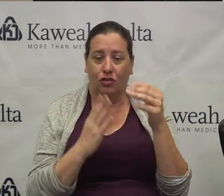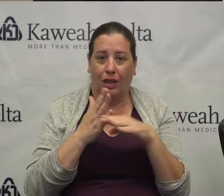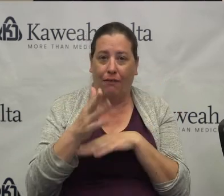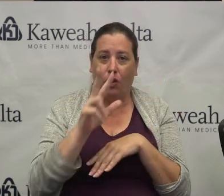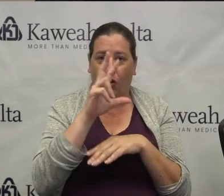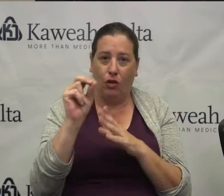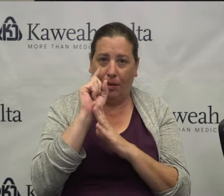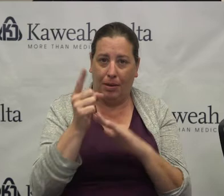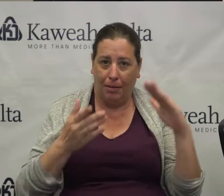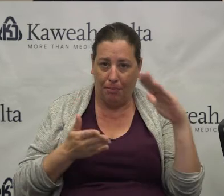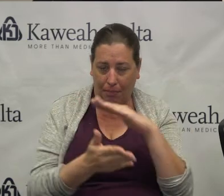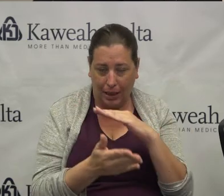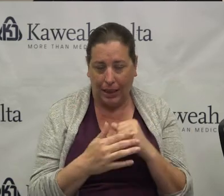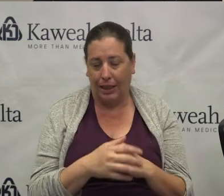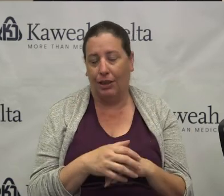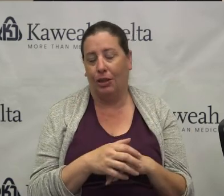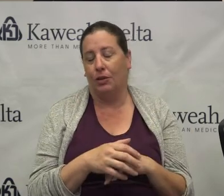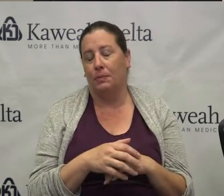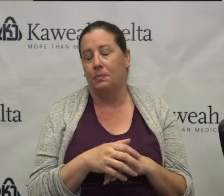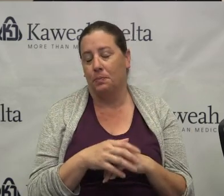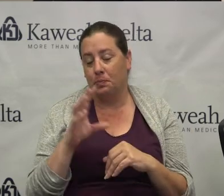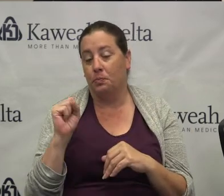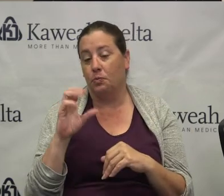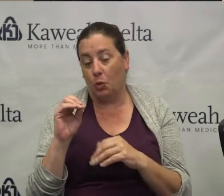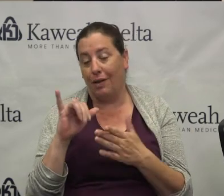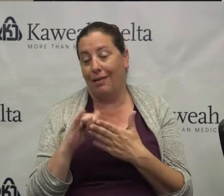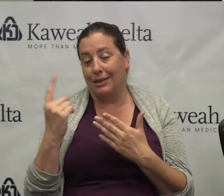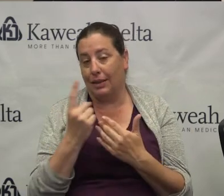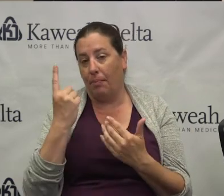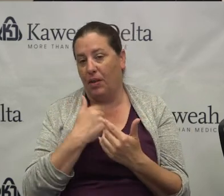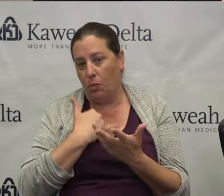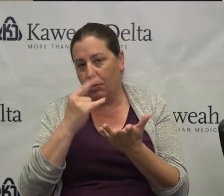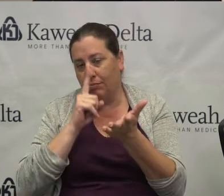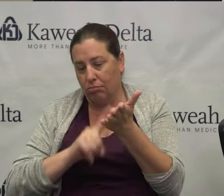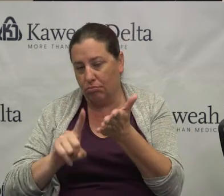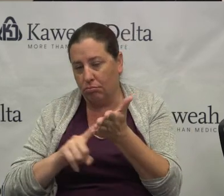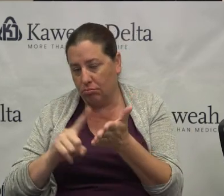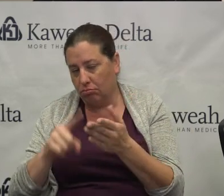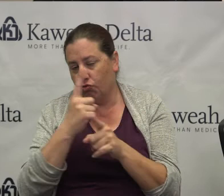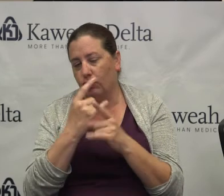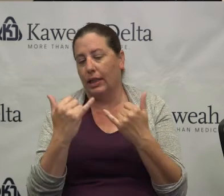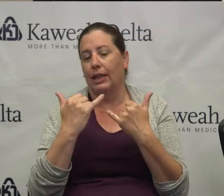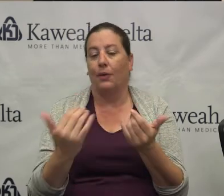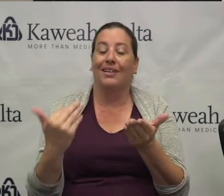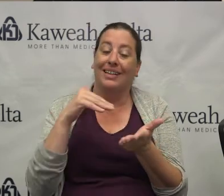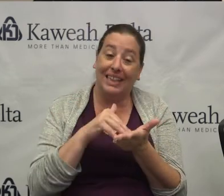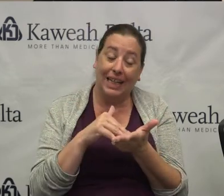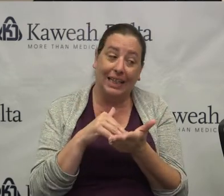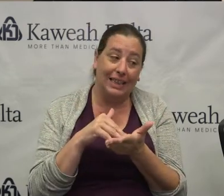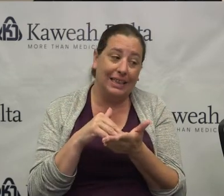the 30-minute bake session. So that's something we're exploring right now. Now, again,